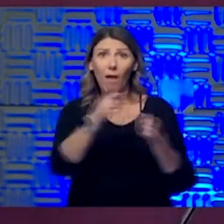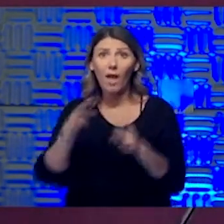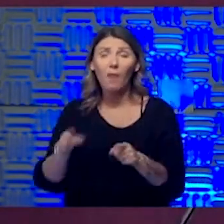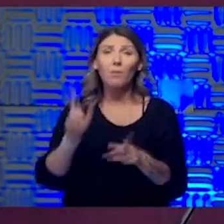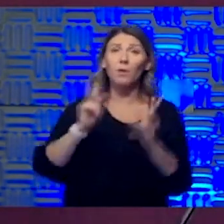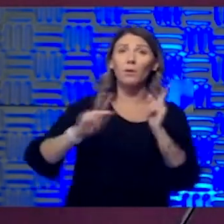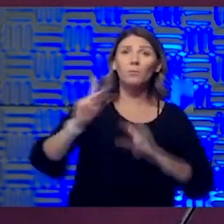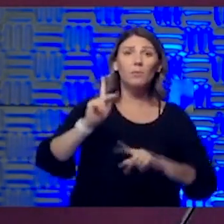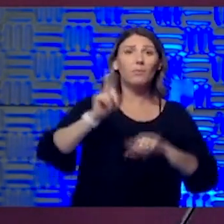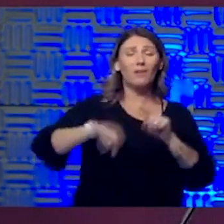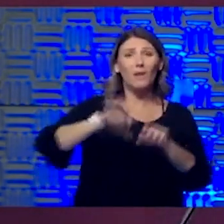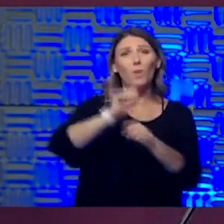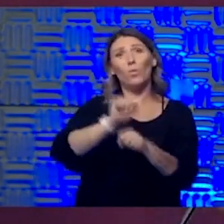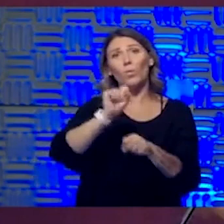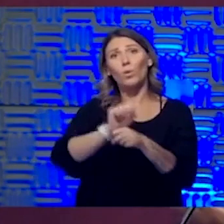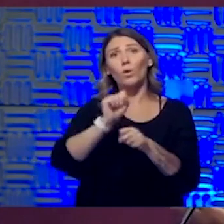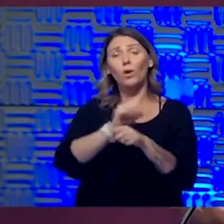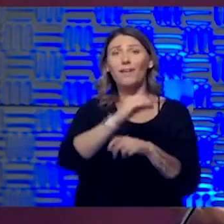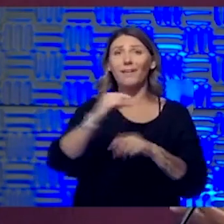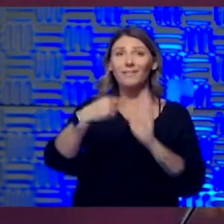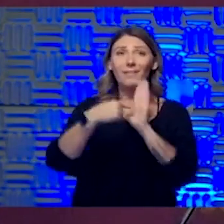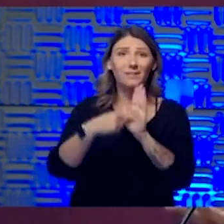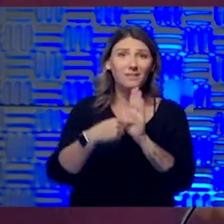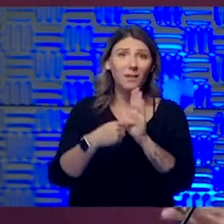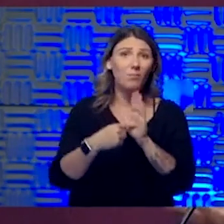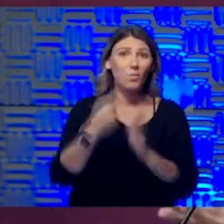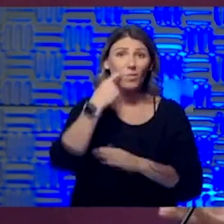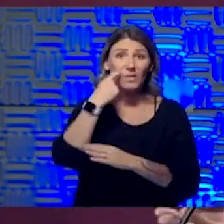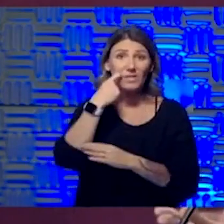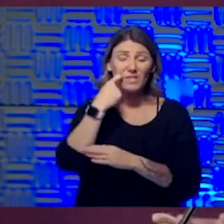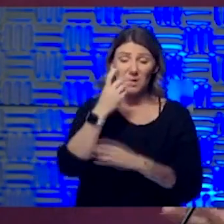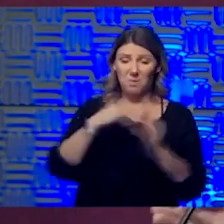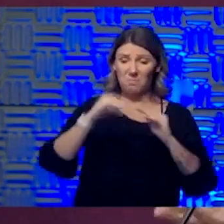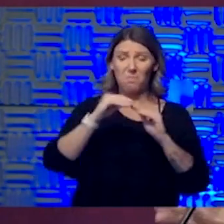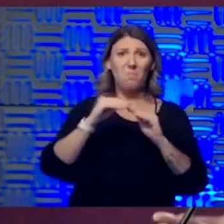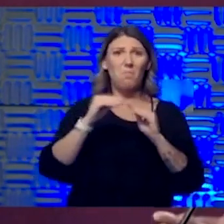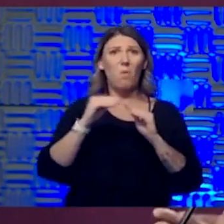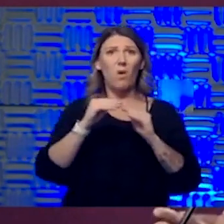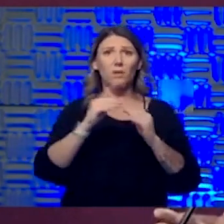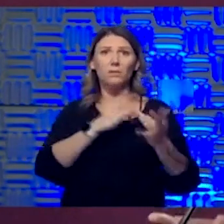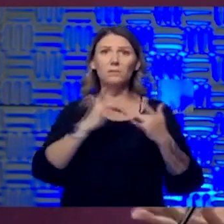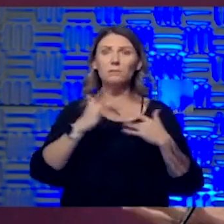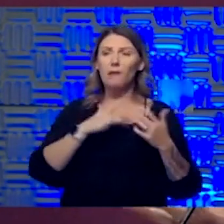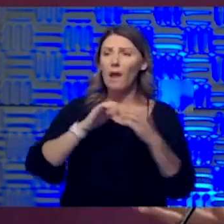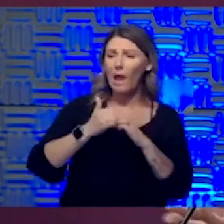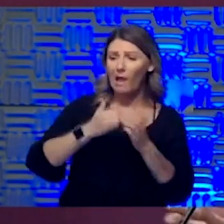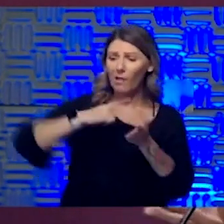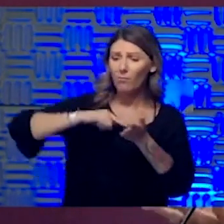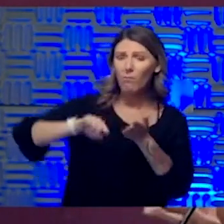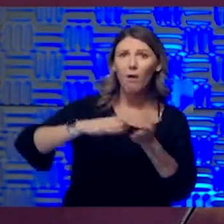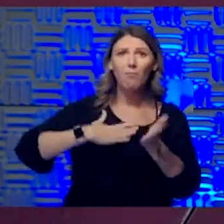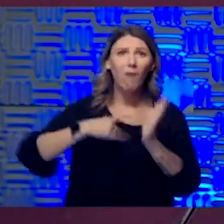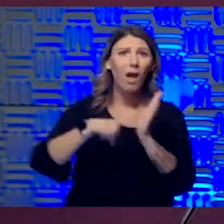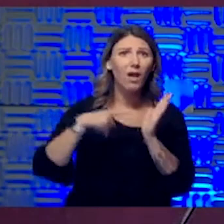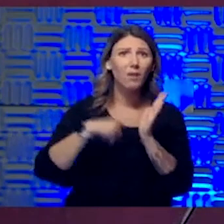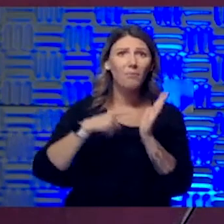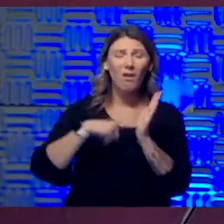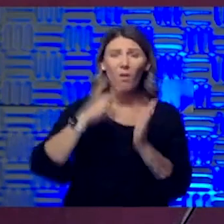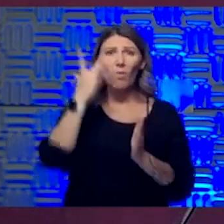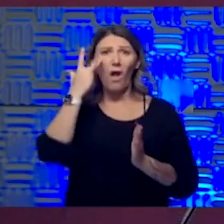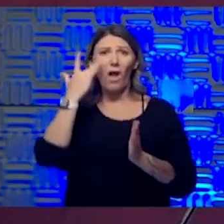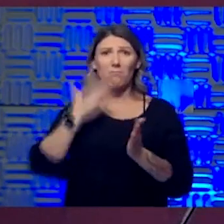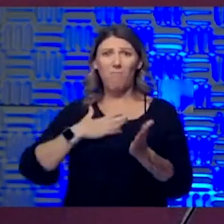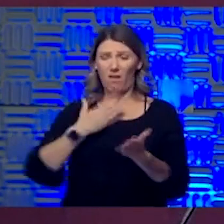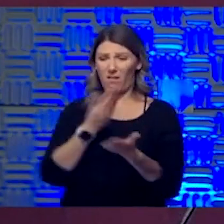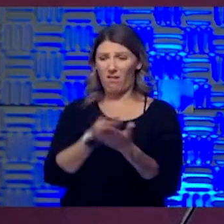uh, even to the point of the example I just gave, somebody's now a bit more concerned about how they'll pay a hospital bill because the income is, is